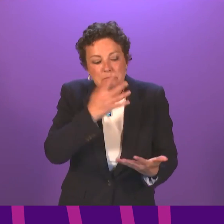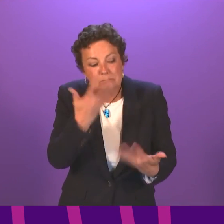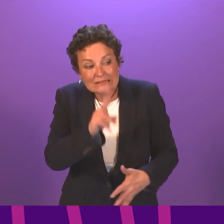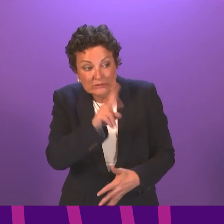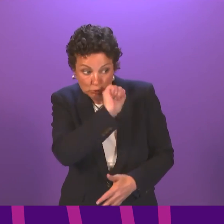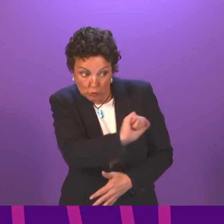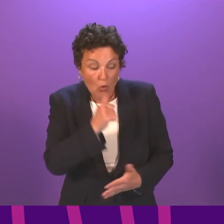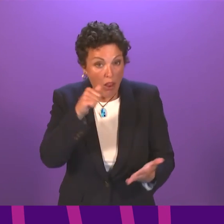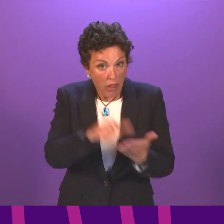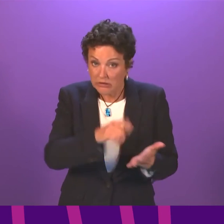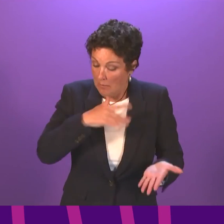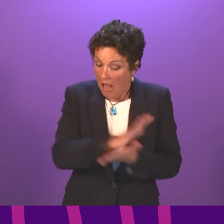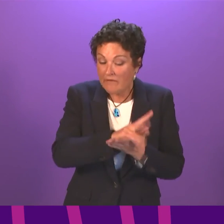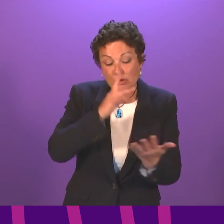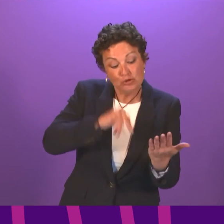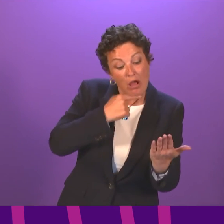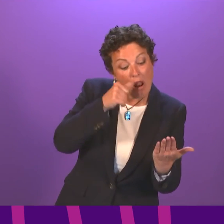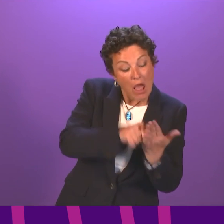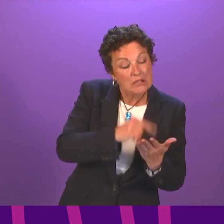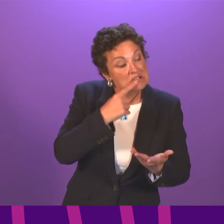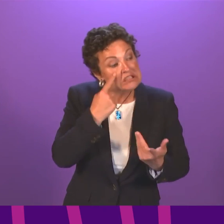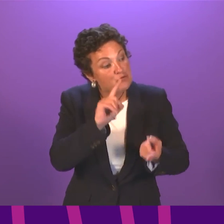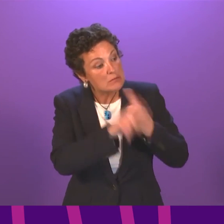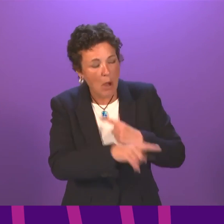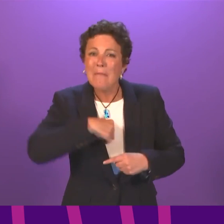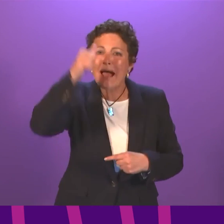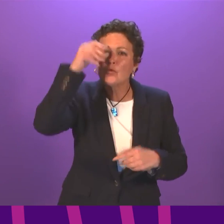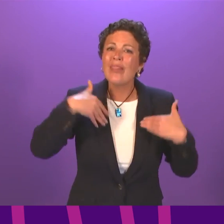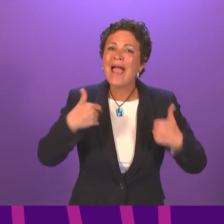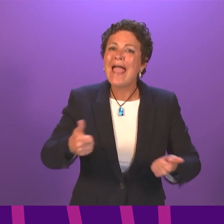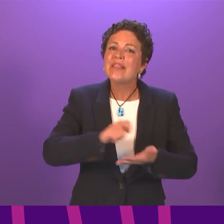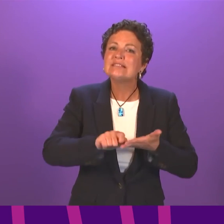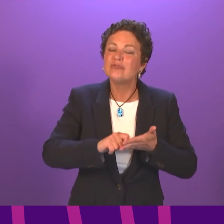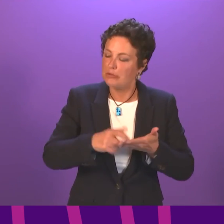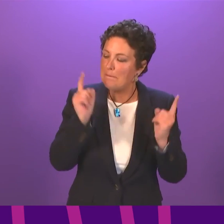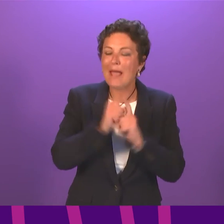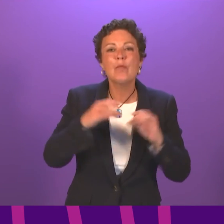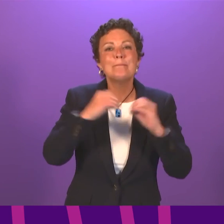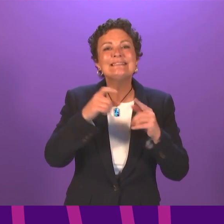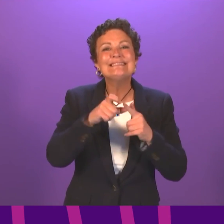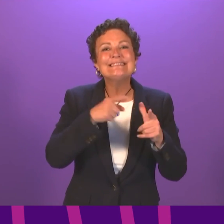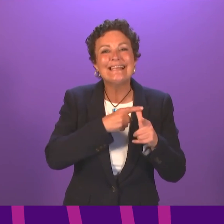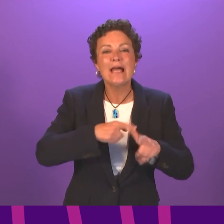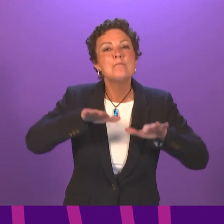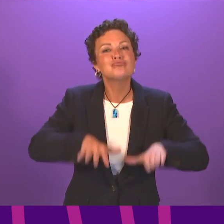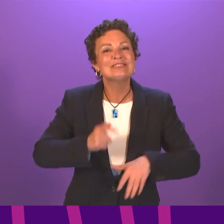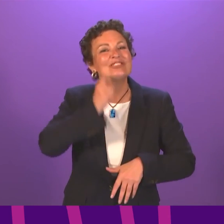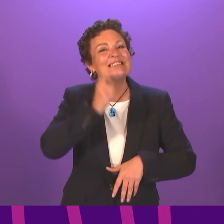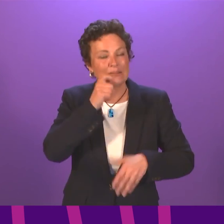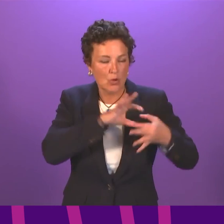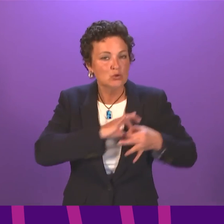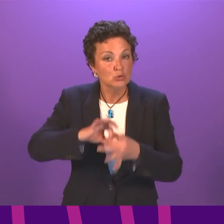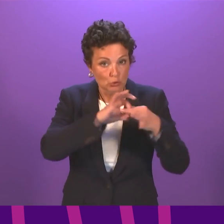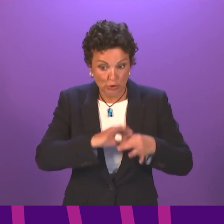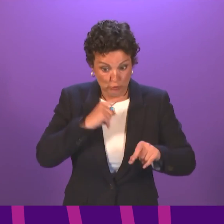Boyack refers to. I happy to have a look at that and at the response. But I know the Health Secretary met with the BDA, the British Dental Association, just this week, I think, to discuss these